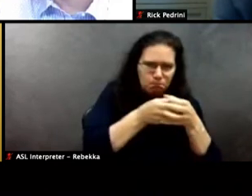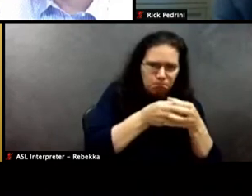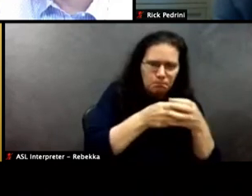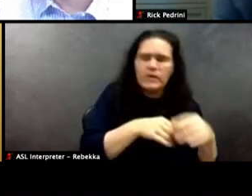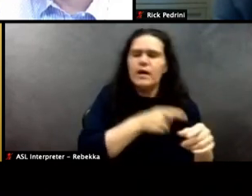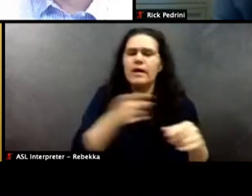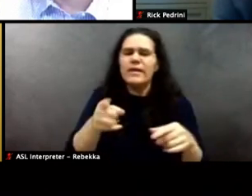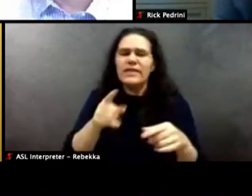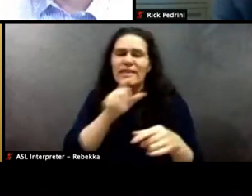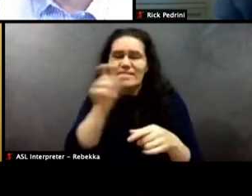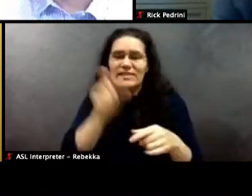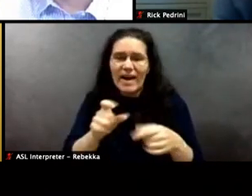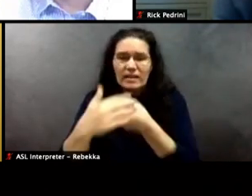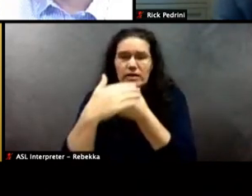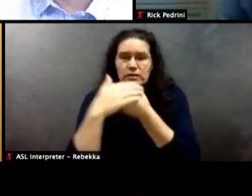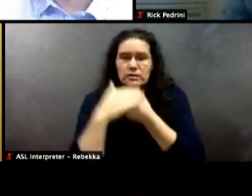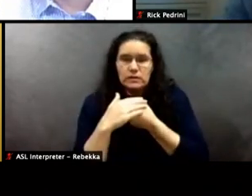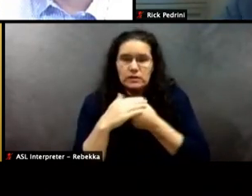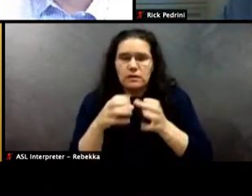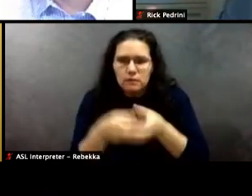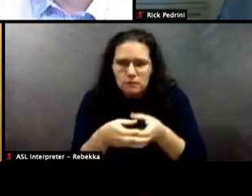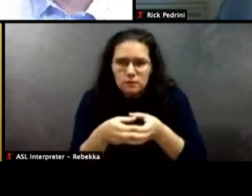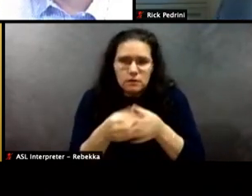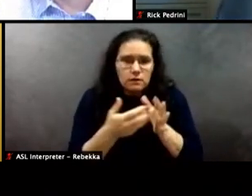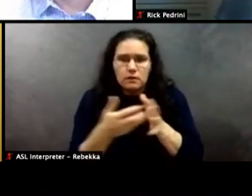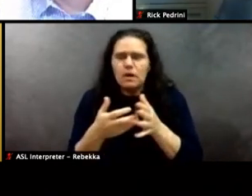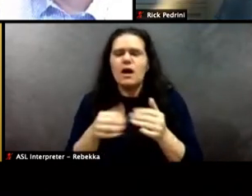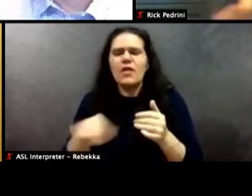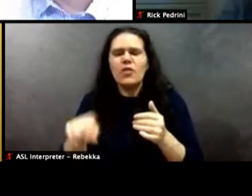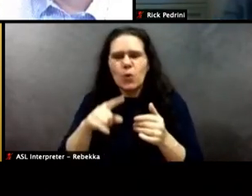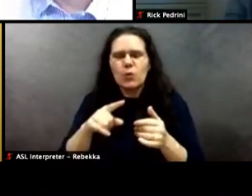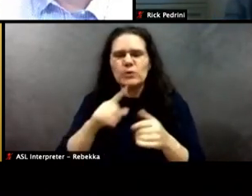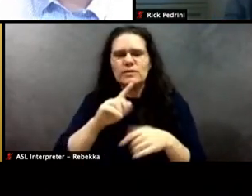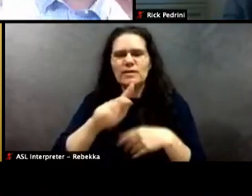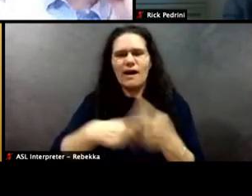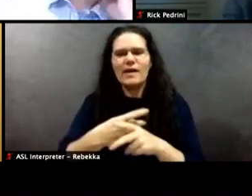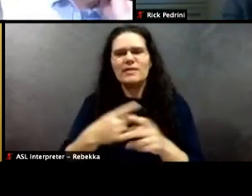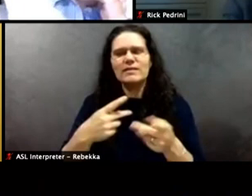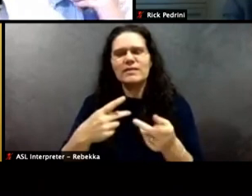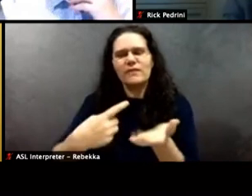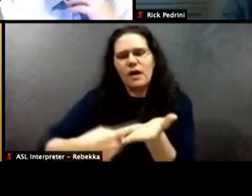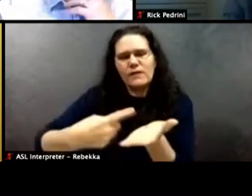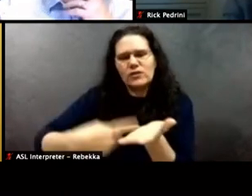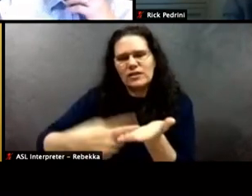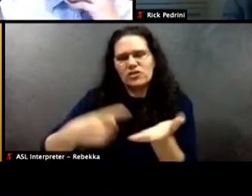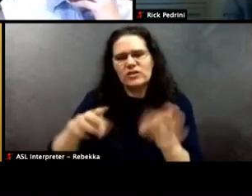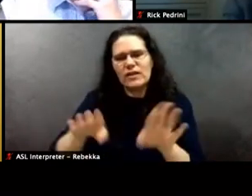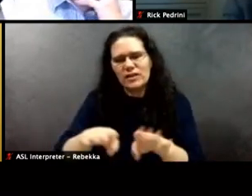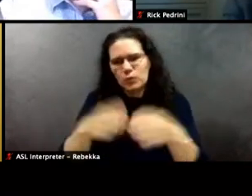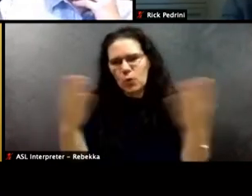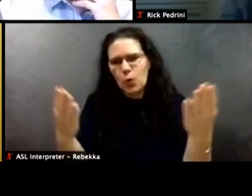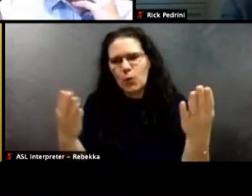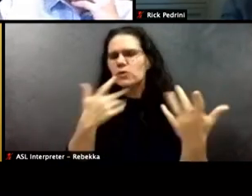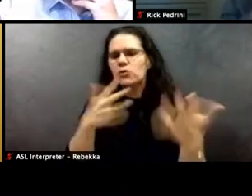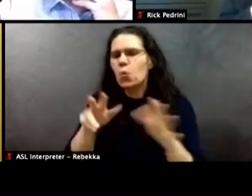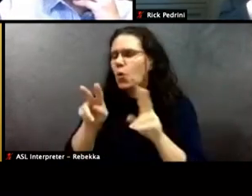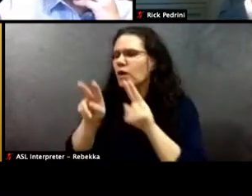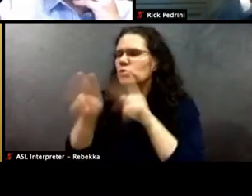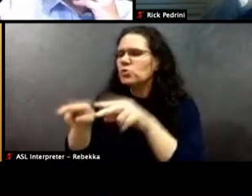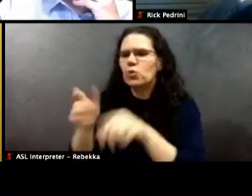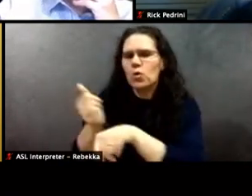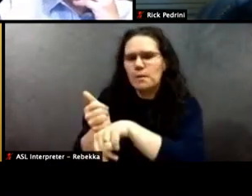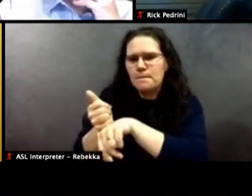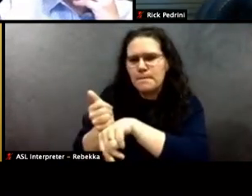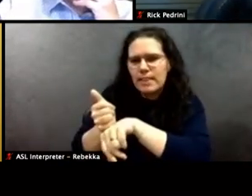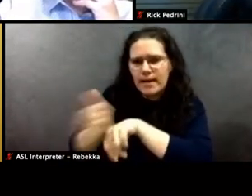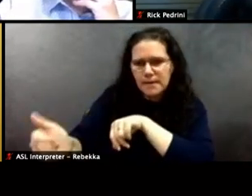We need to have those kind of conversations so we're not demonizing the victims of these communities and understanding that it is a different